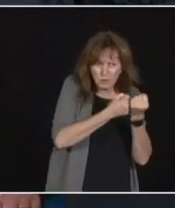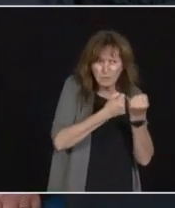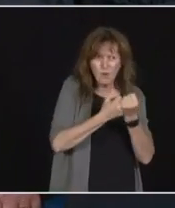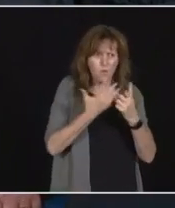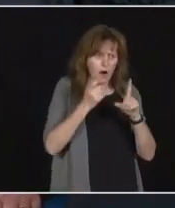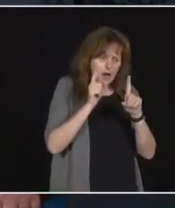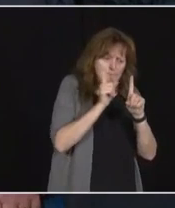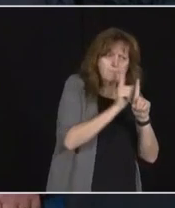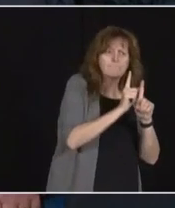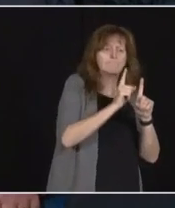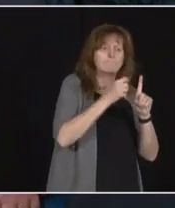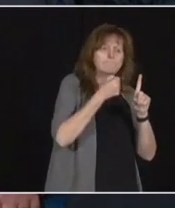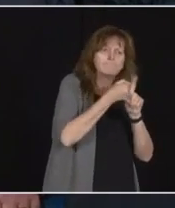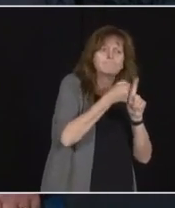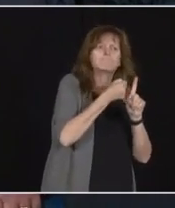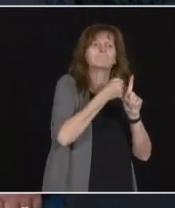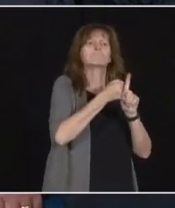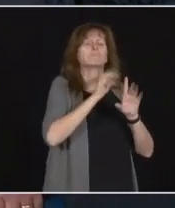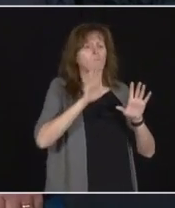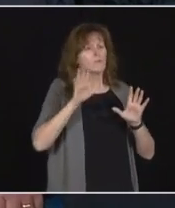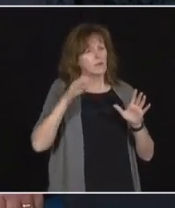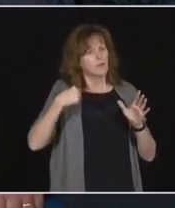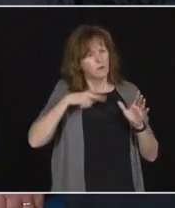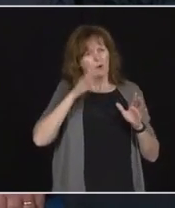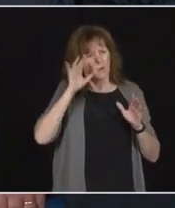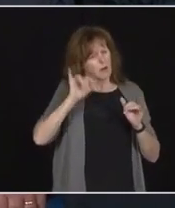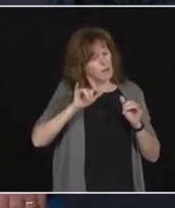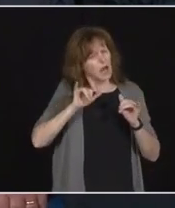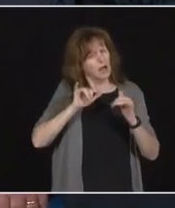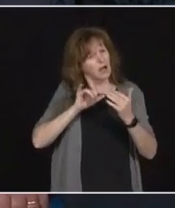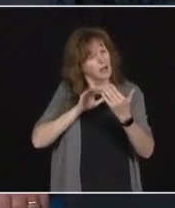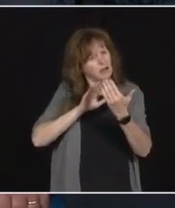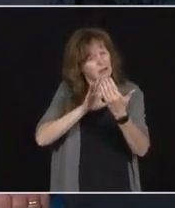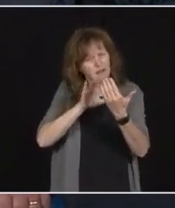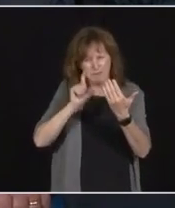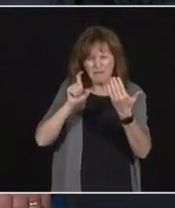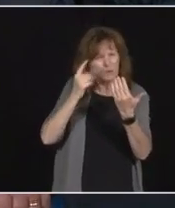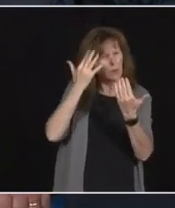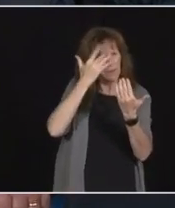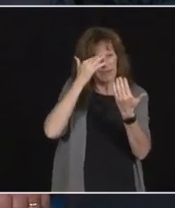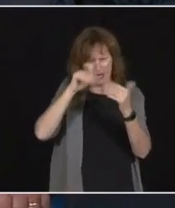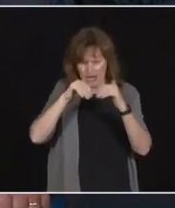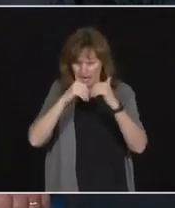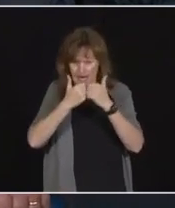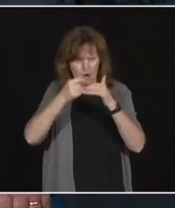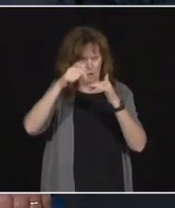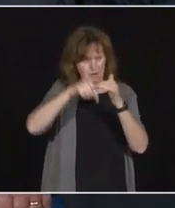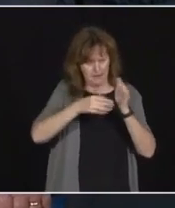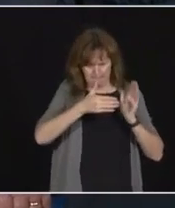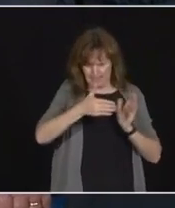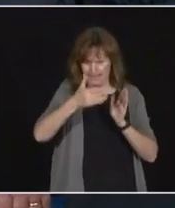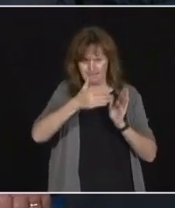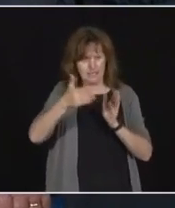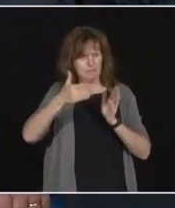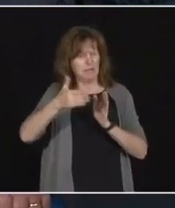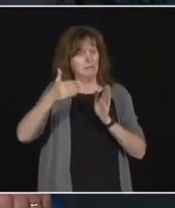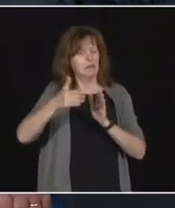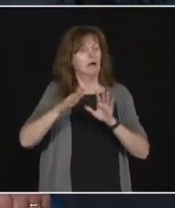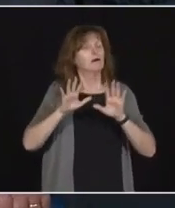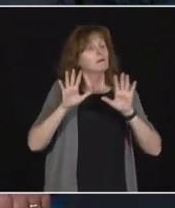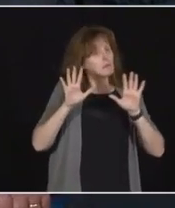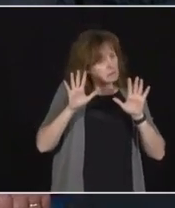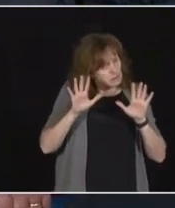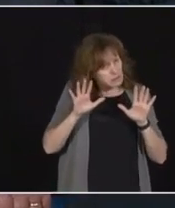addressing that. And once it's fully thought out and we're comfortable that, and also getting the consultations done with